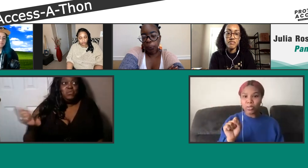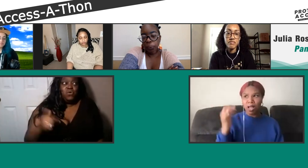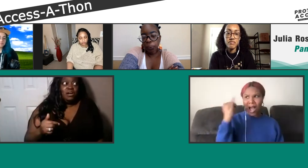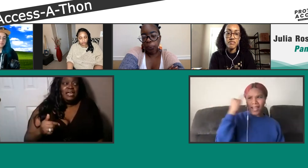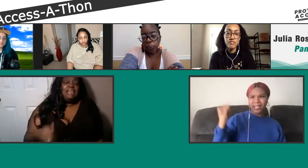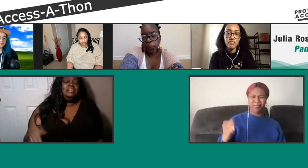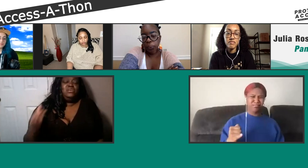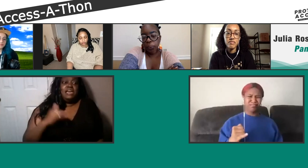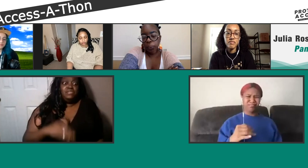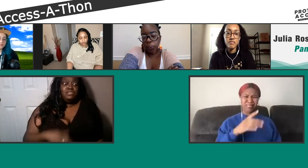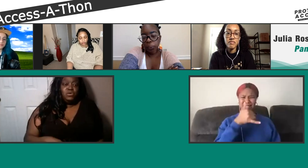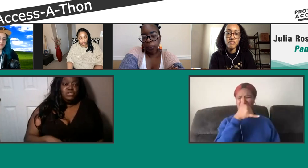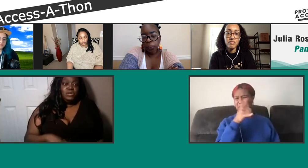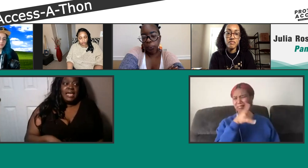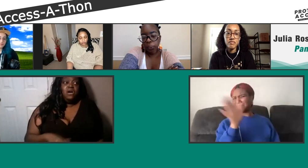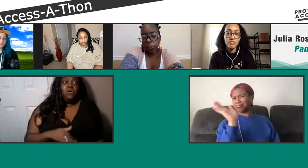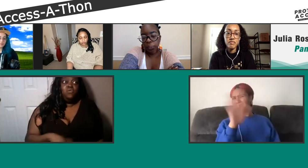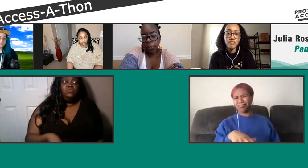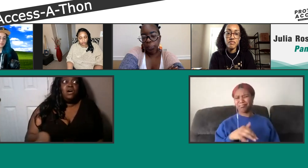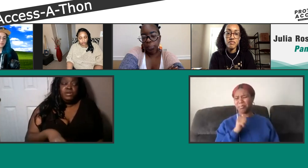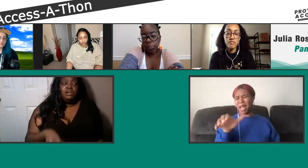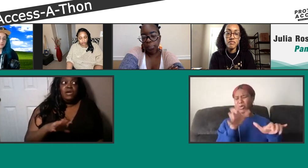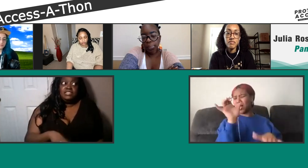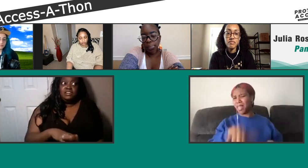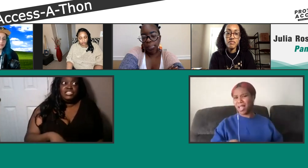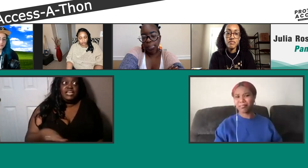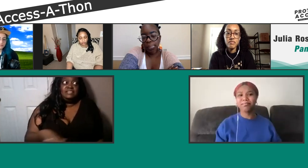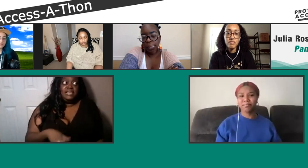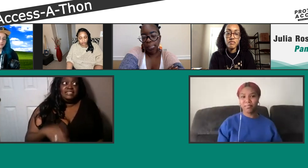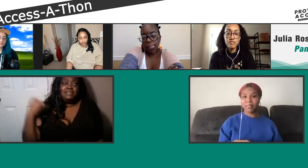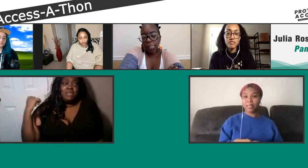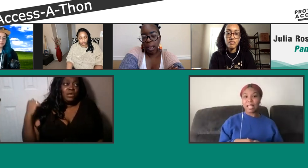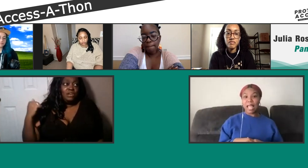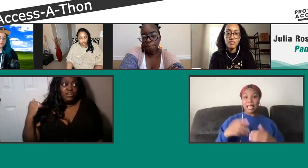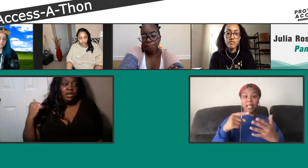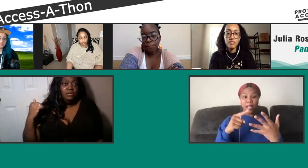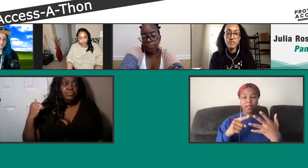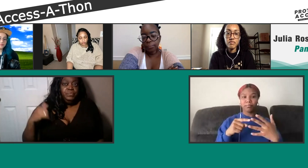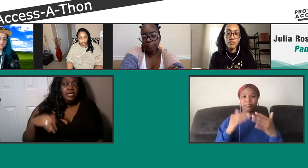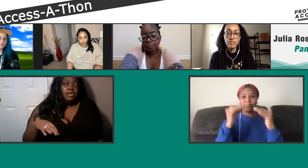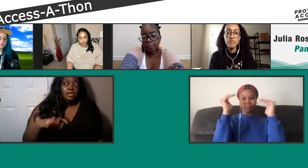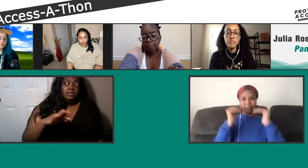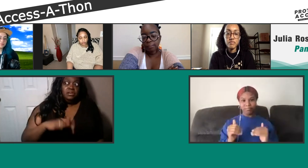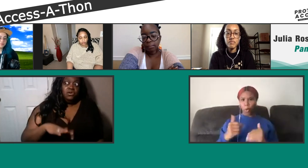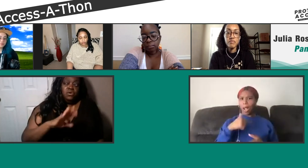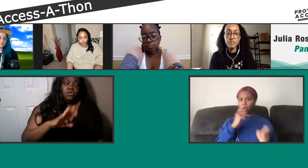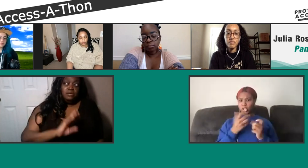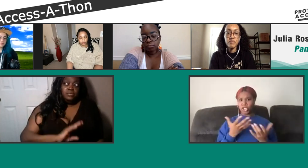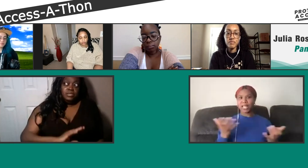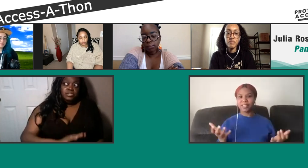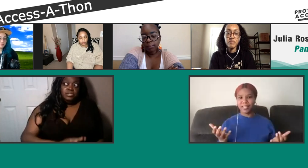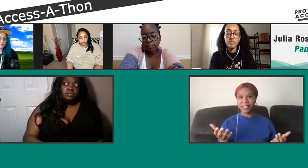do it anymore. And then you have the zoomers who were like, oh, no, I'm going to go ahead and start changing things because I'm not waiting for y'all. You know,